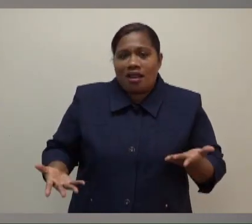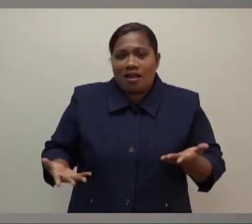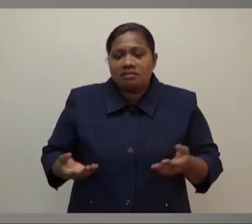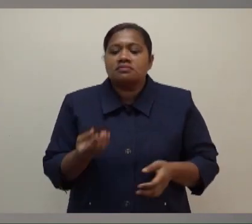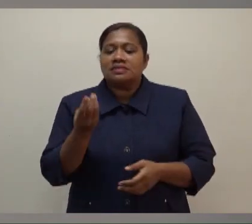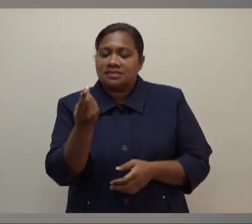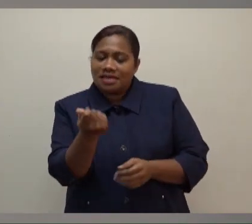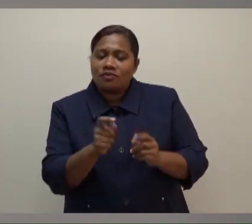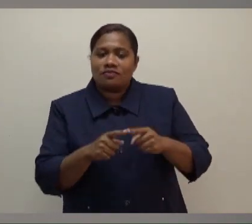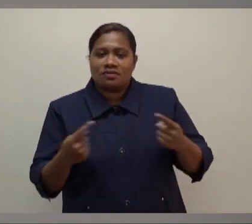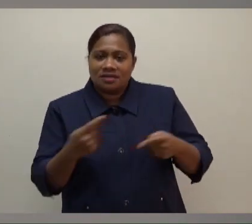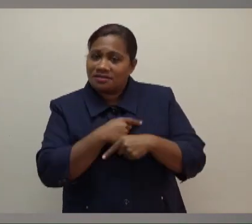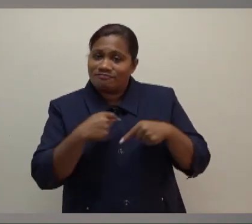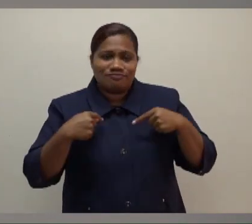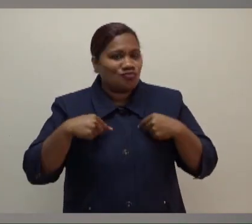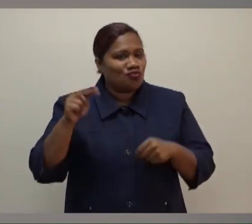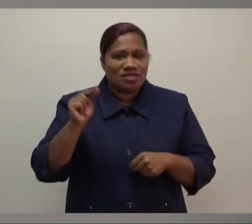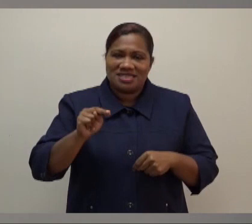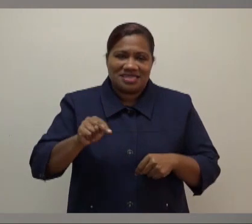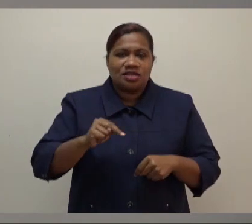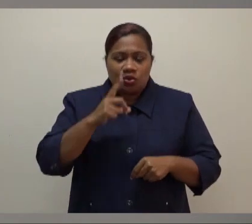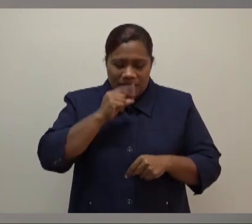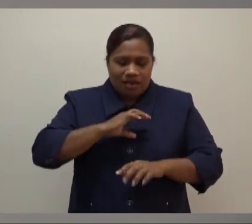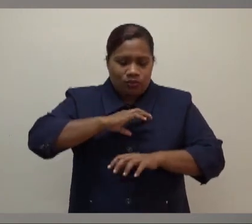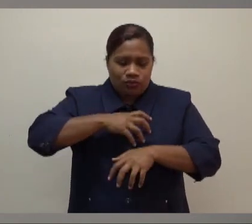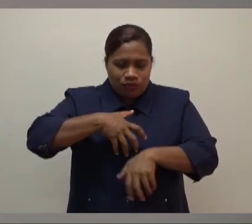are putting in place and that we need to understand.